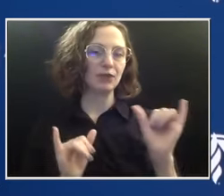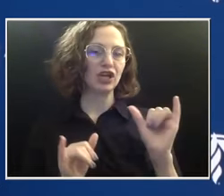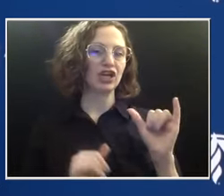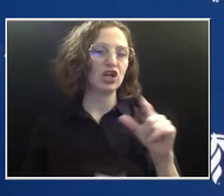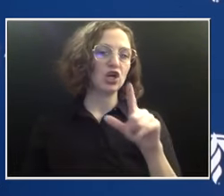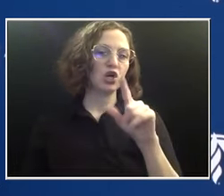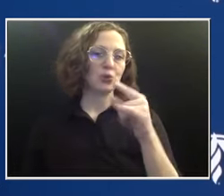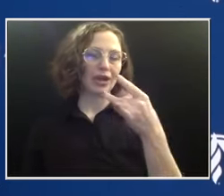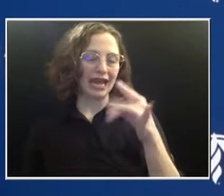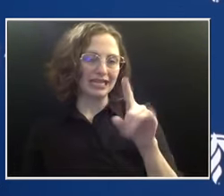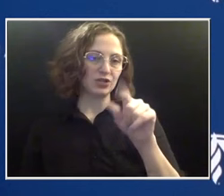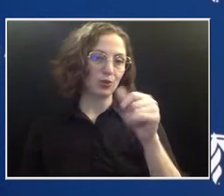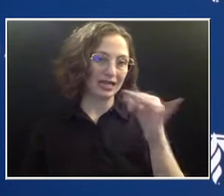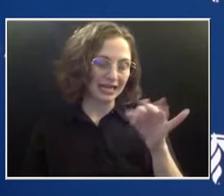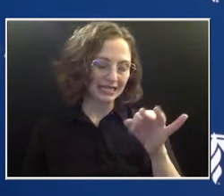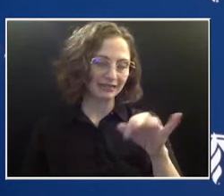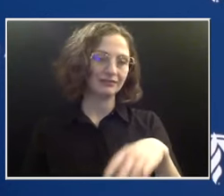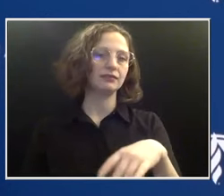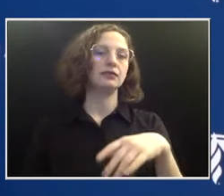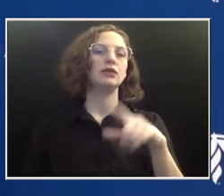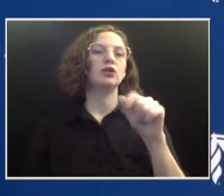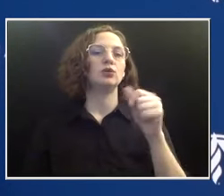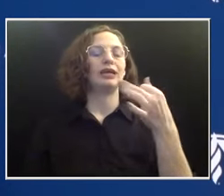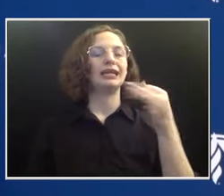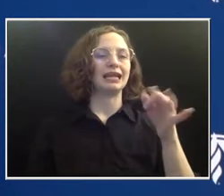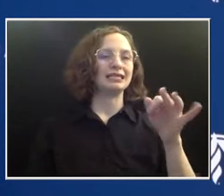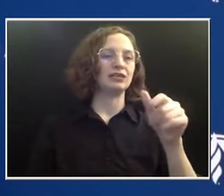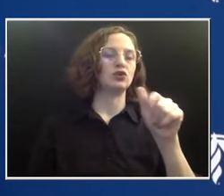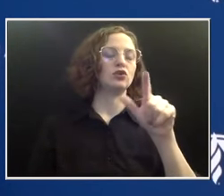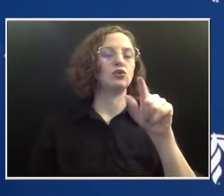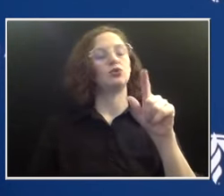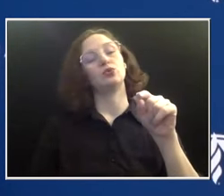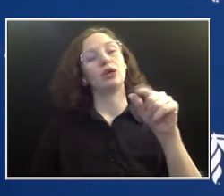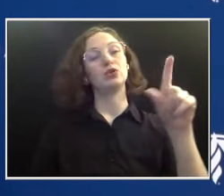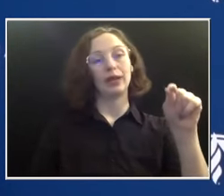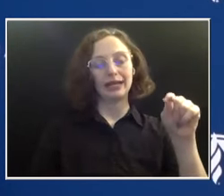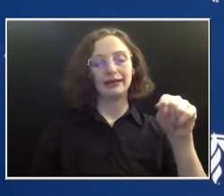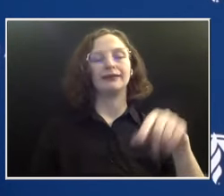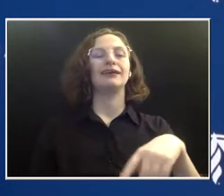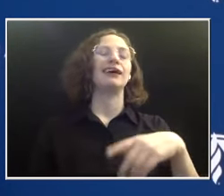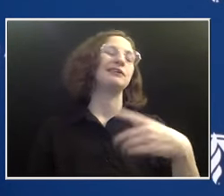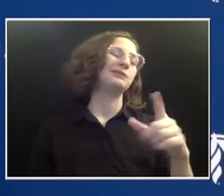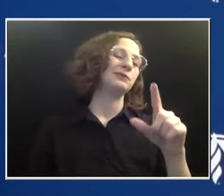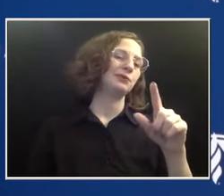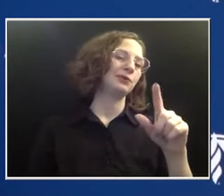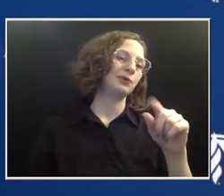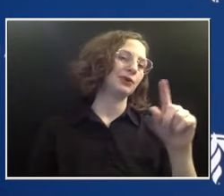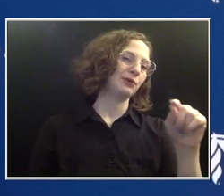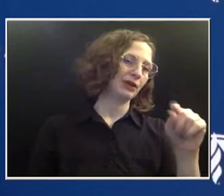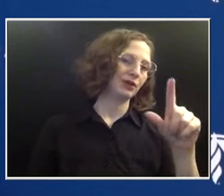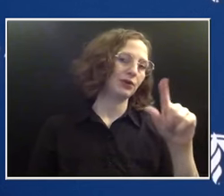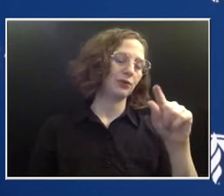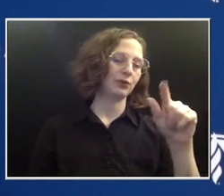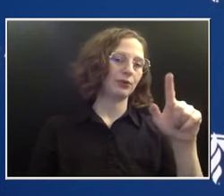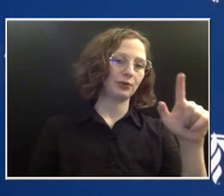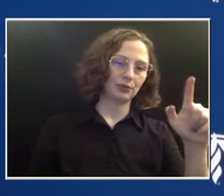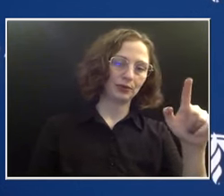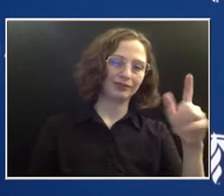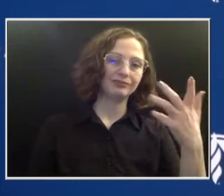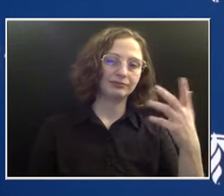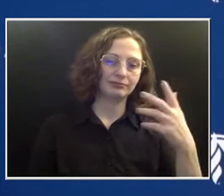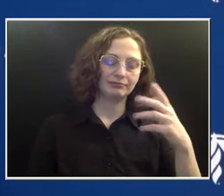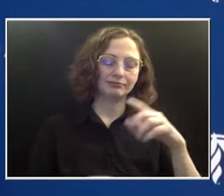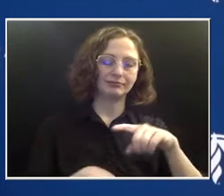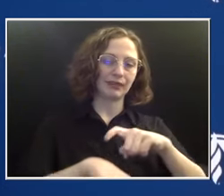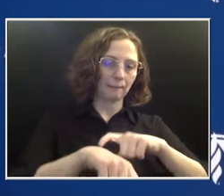2021-22 seasons. So I think we are really getting a seasonality of COVID itself. And obviously, you know